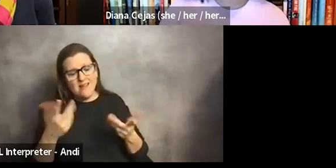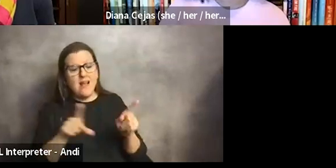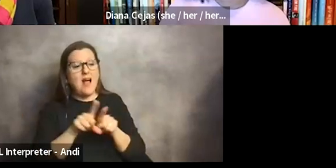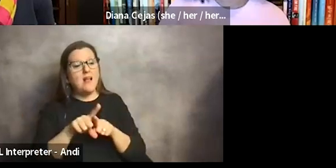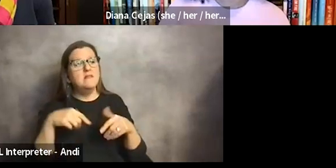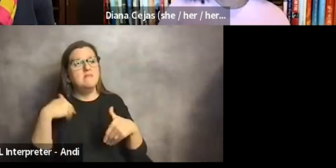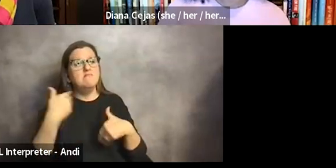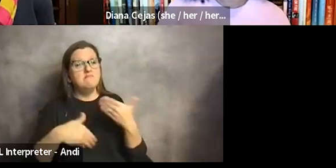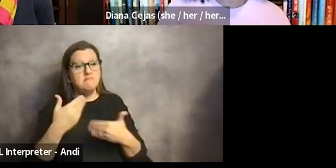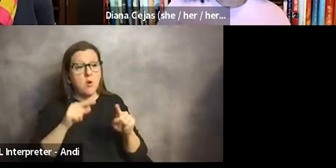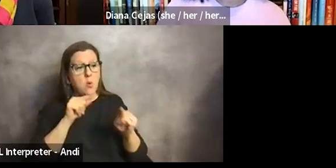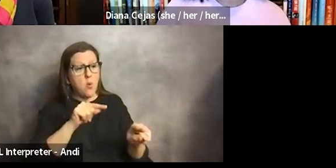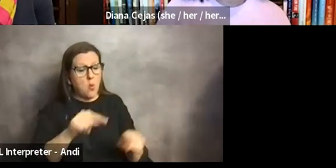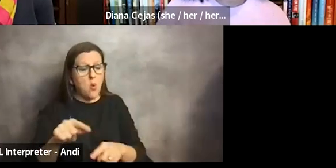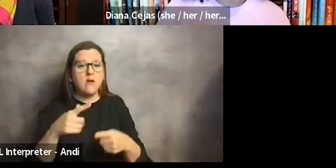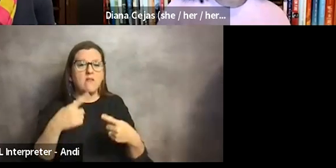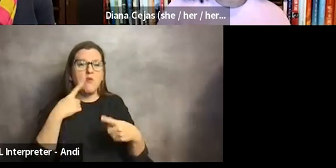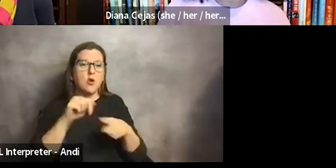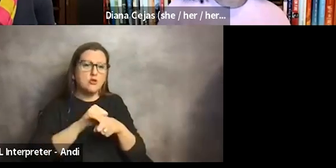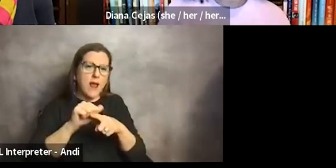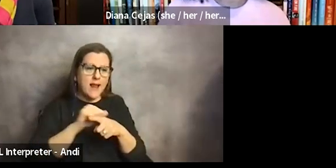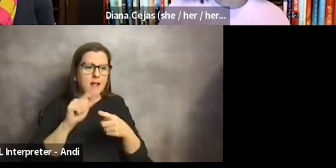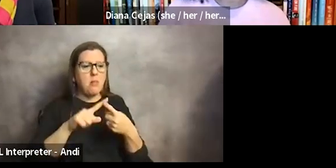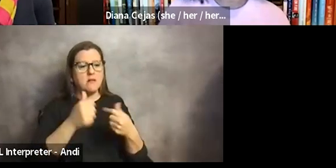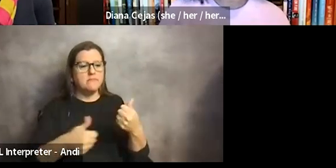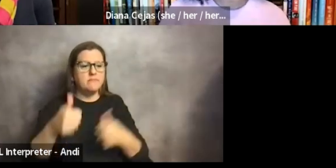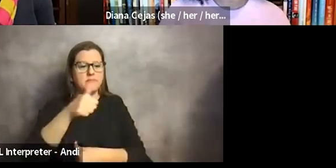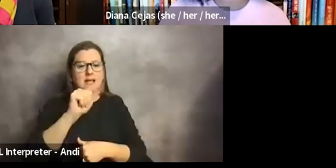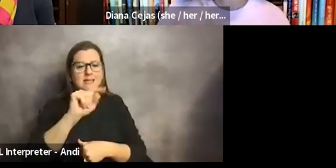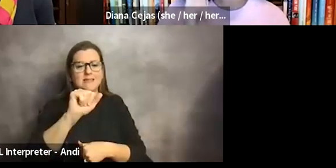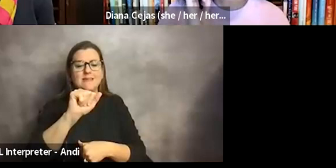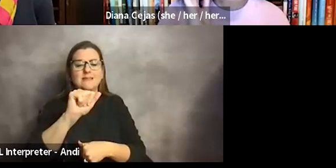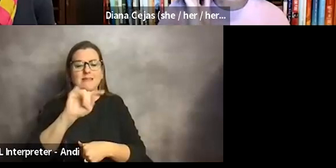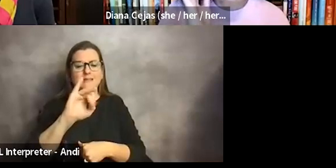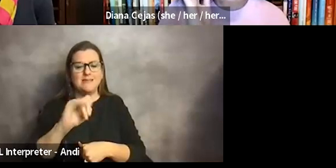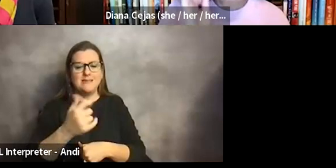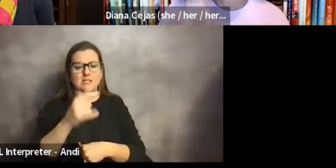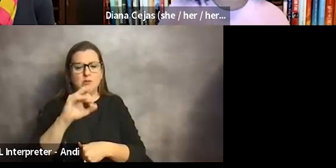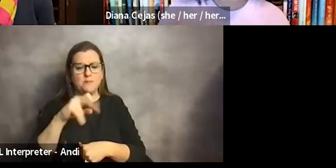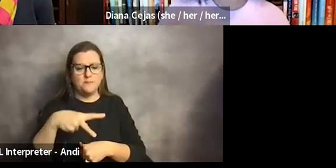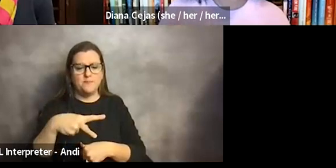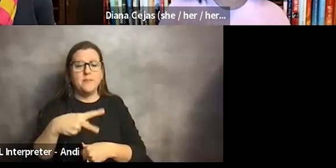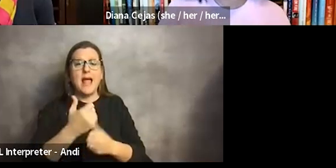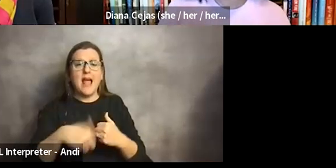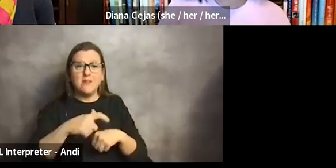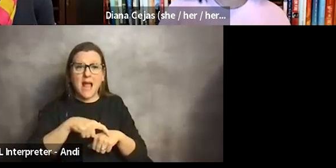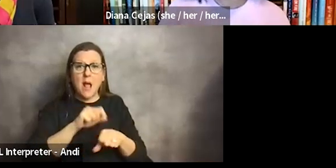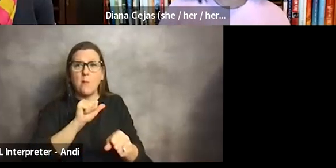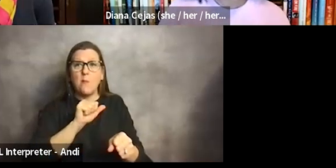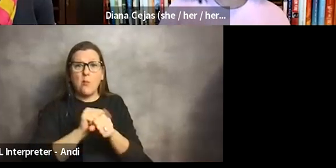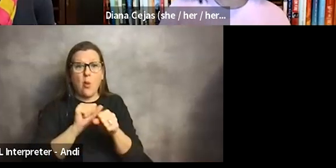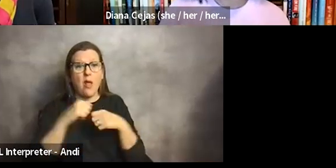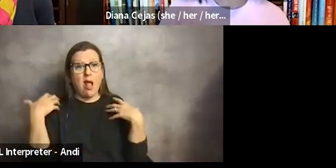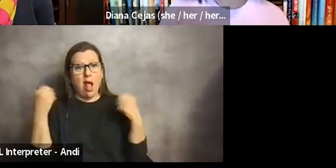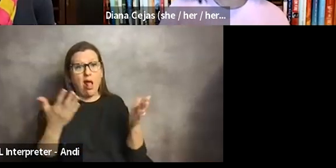the various training pathways, and then the attending ship, you know, they, every time employee health makes me fill